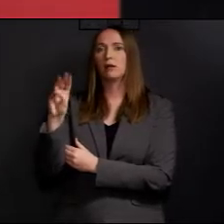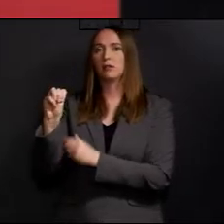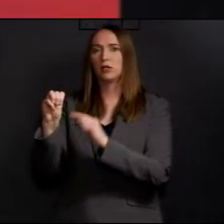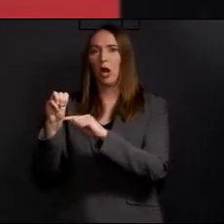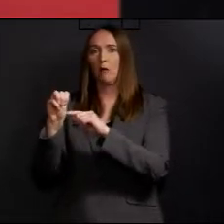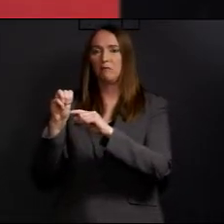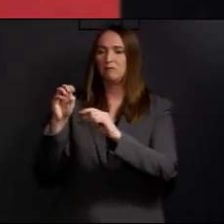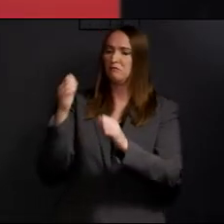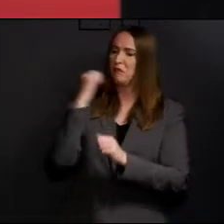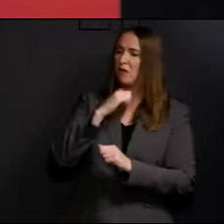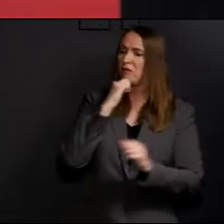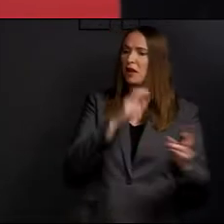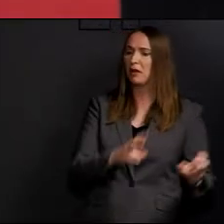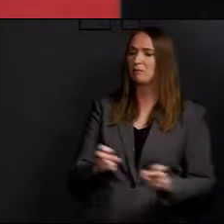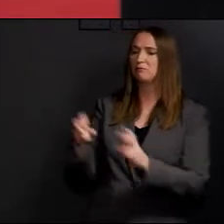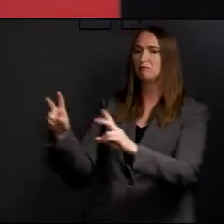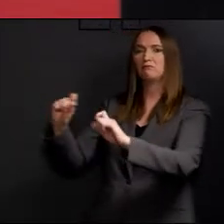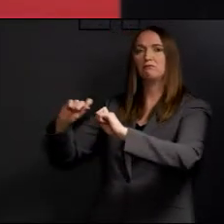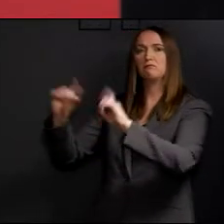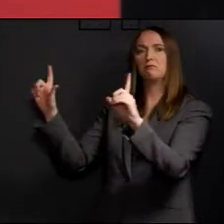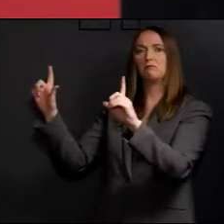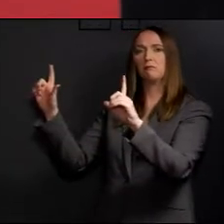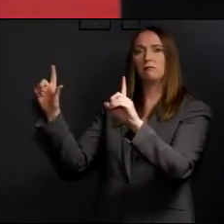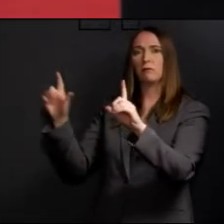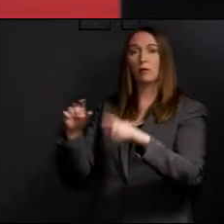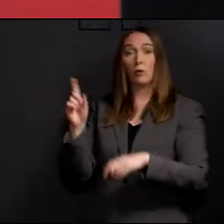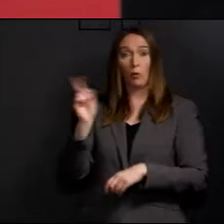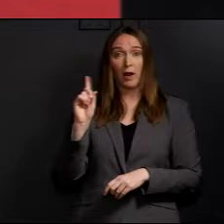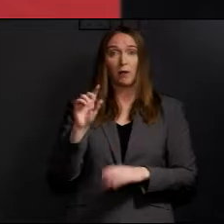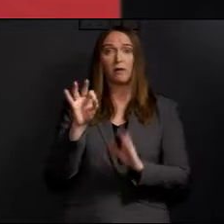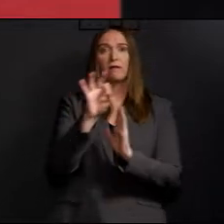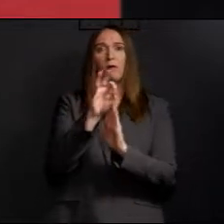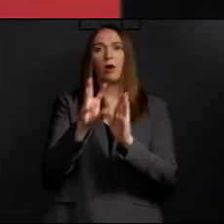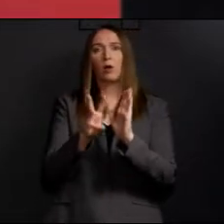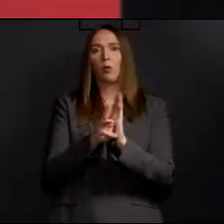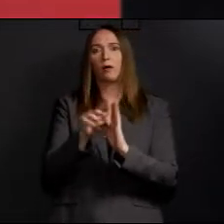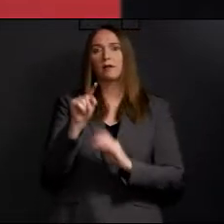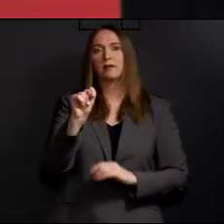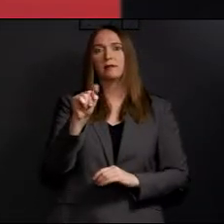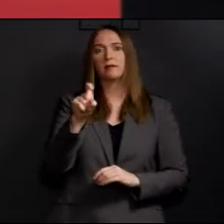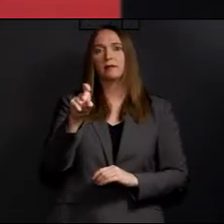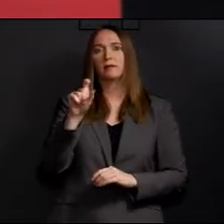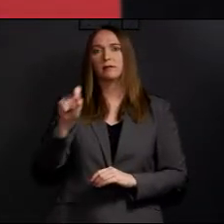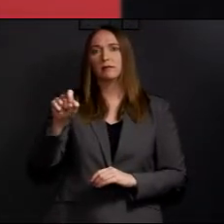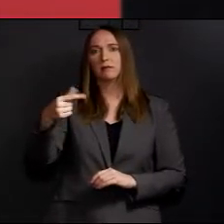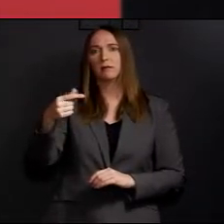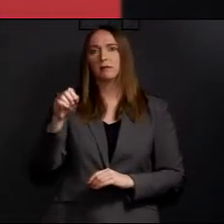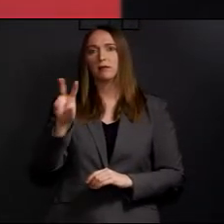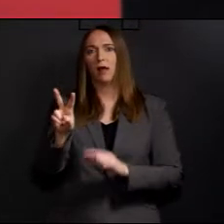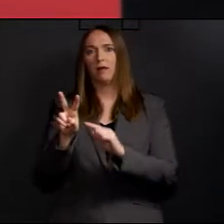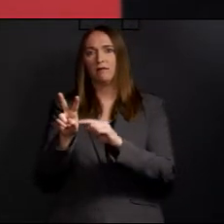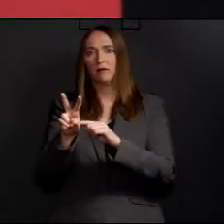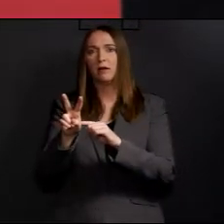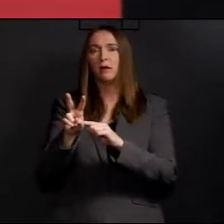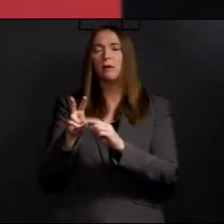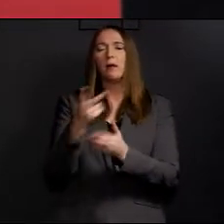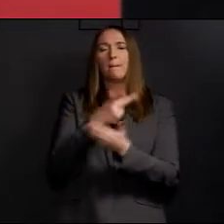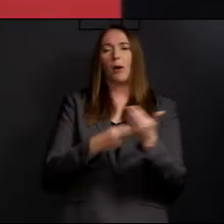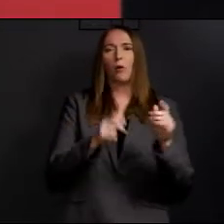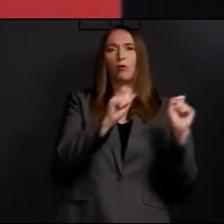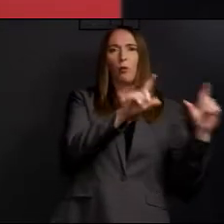on our Fort Worth Texas dot gov page. So you can find those. You can find the links to them on social media.